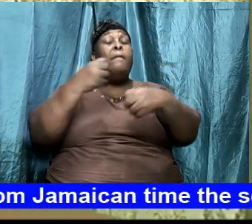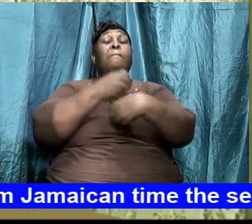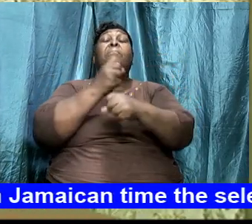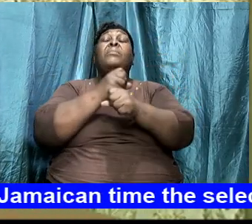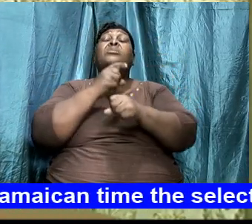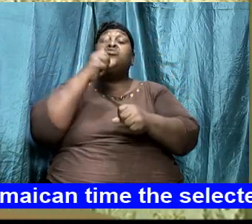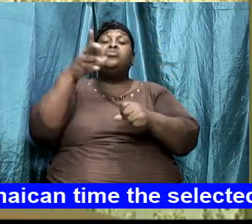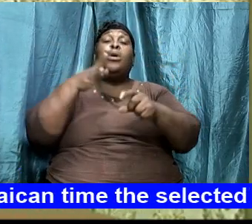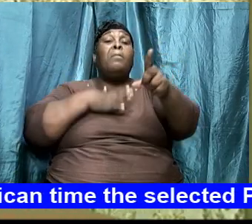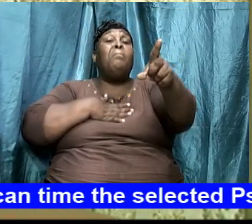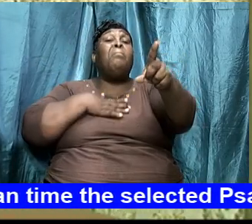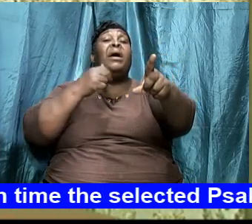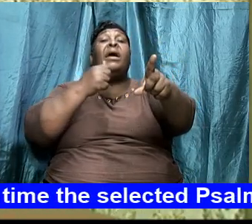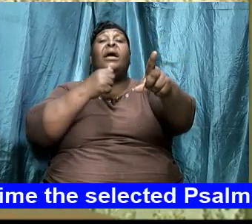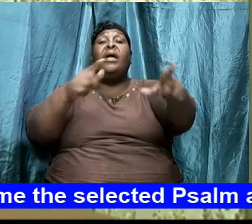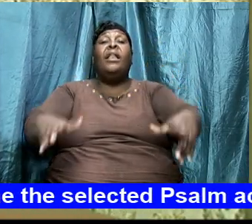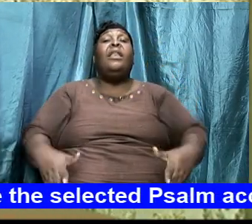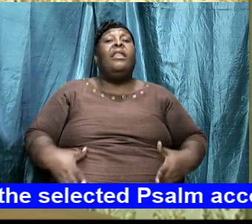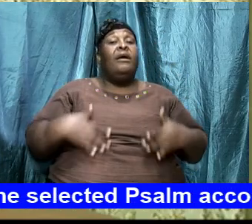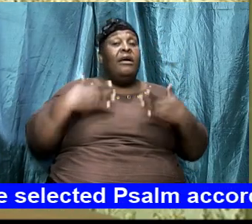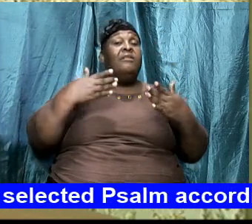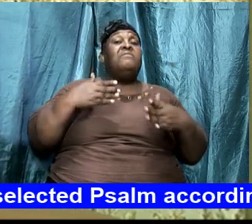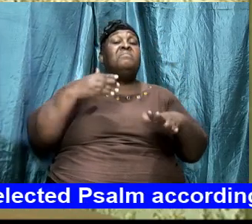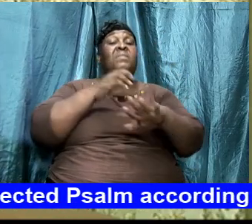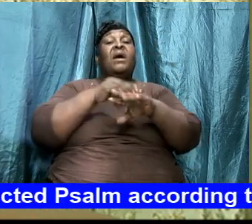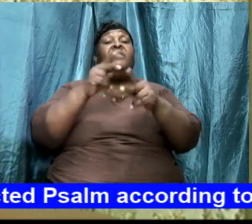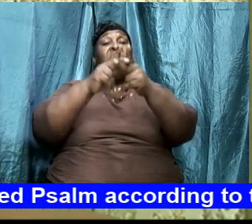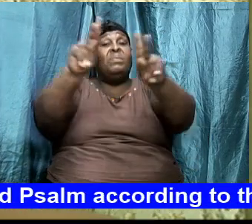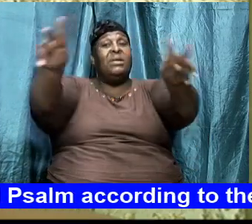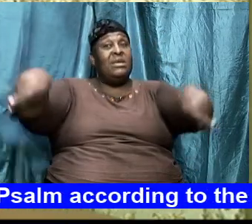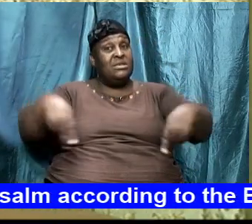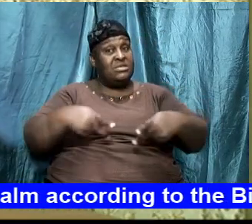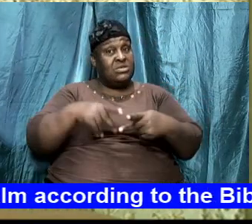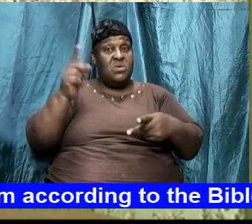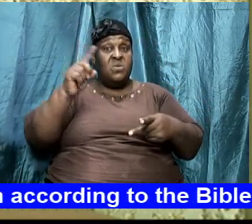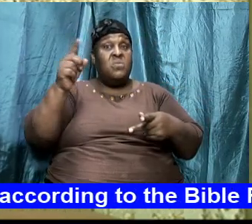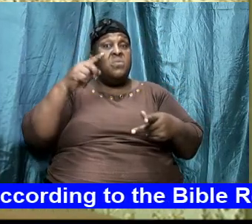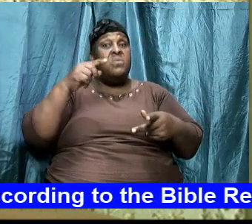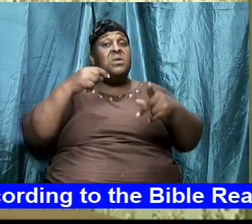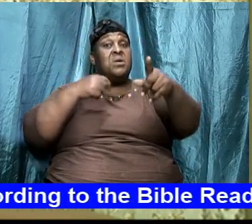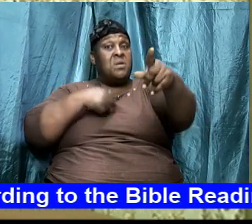my life is at the place right where me can stand up